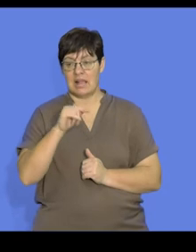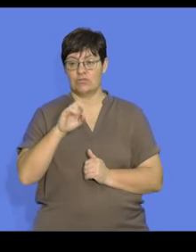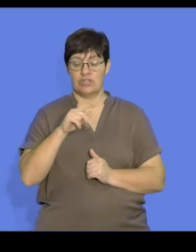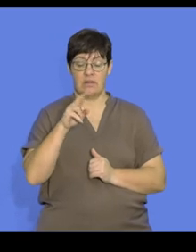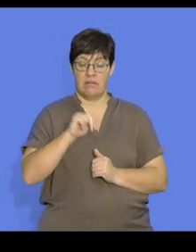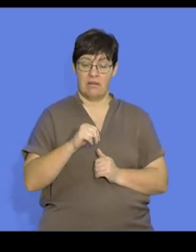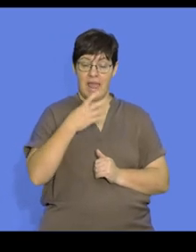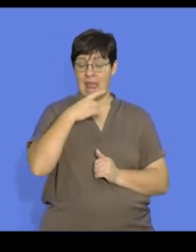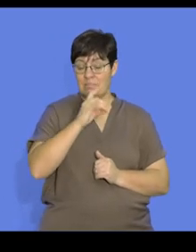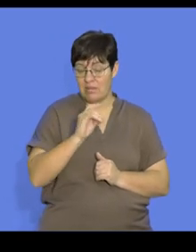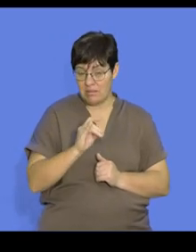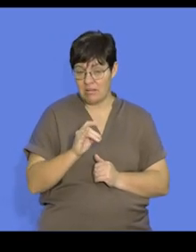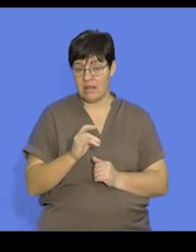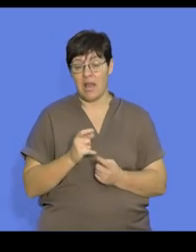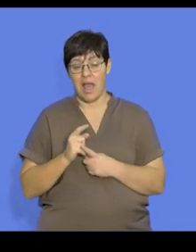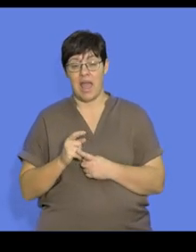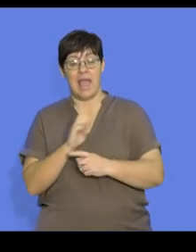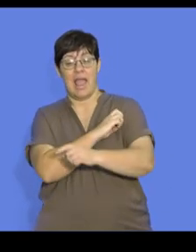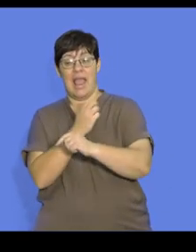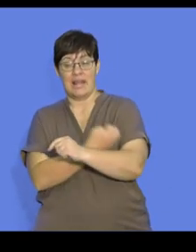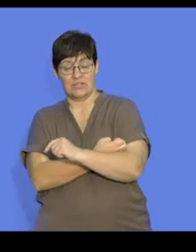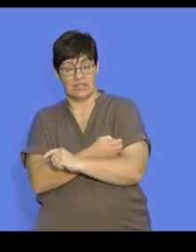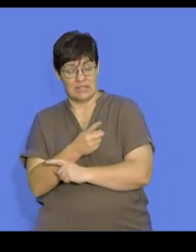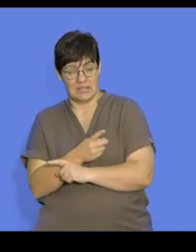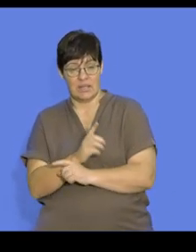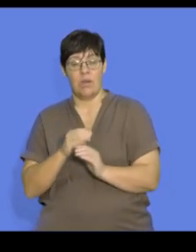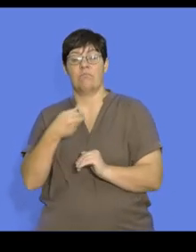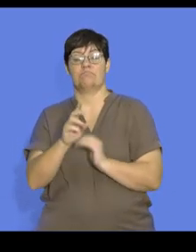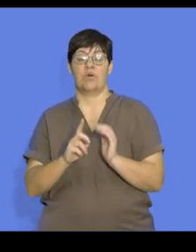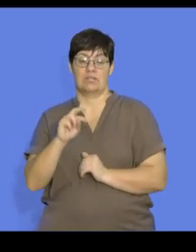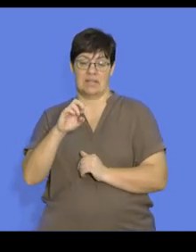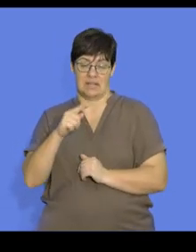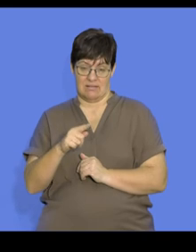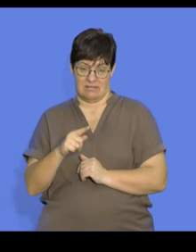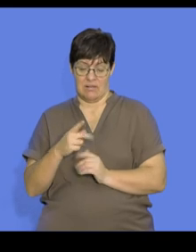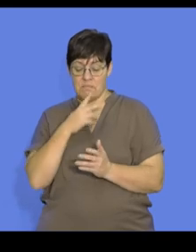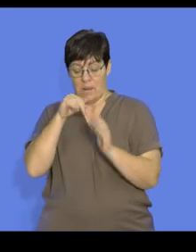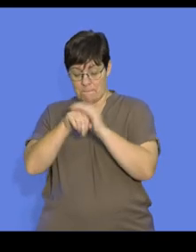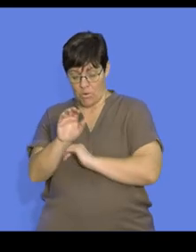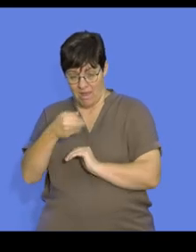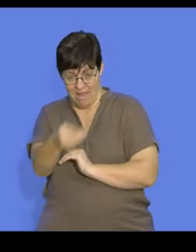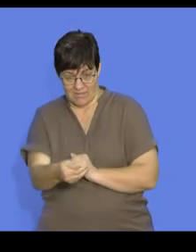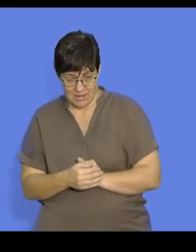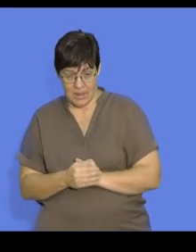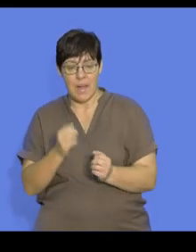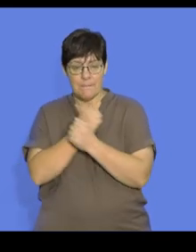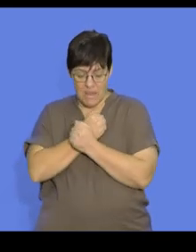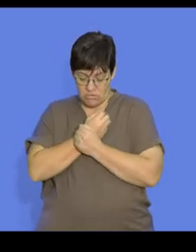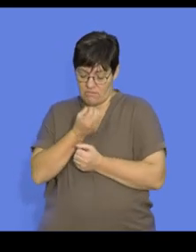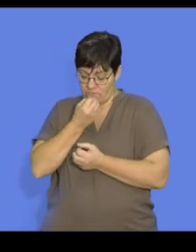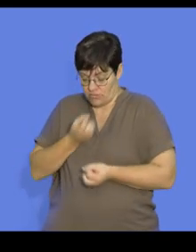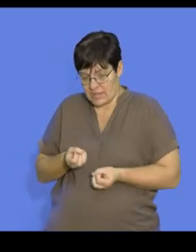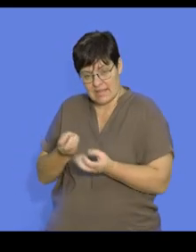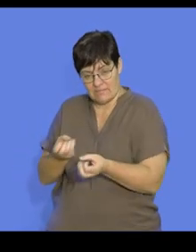Altricial animals spend most of the energy on post natal development. So after birth, the parents are involved in